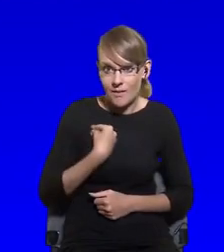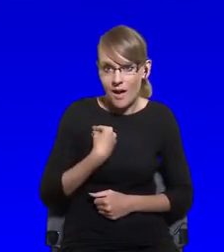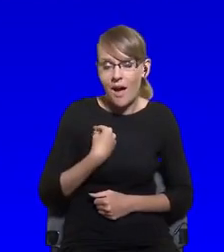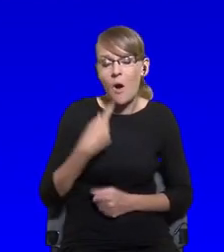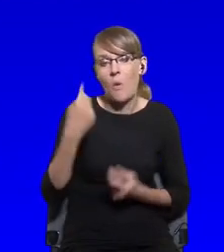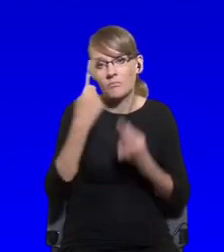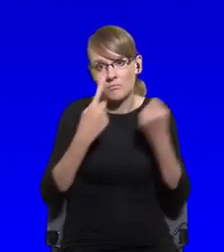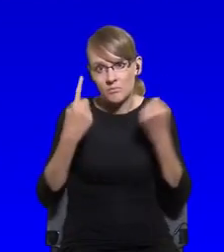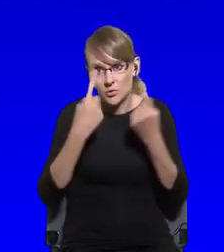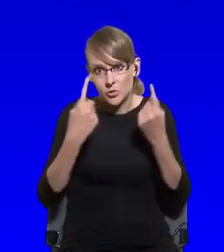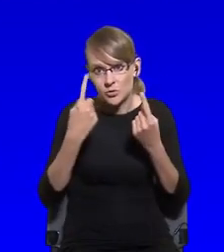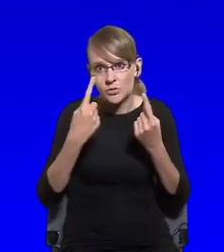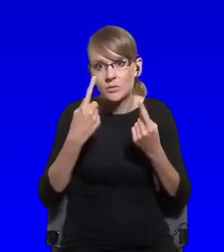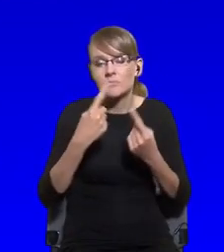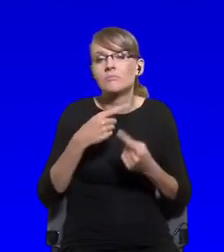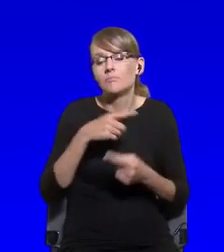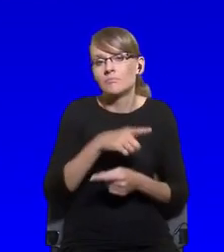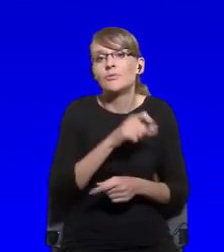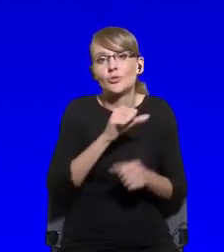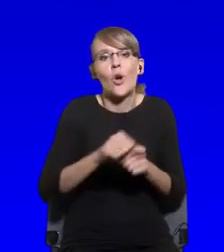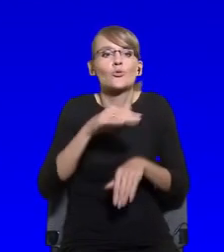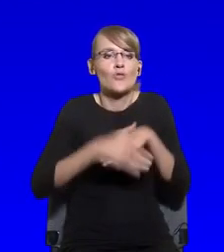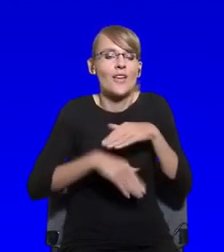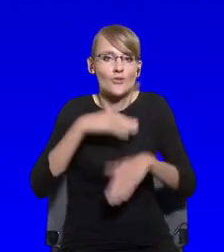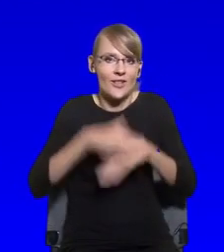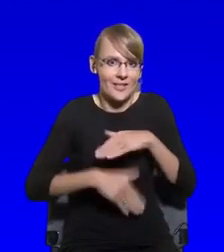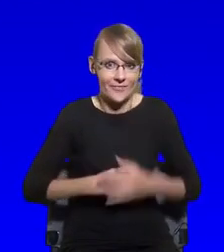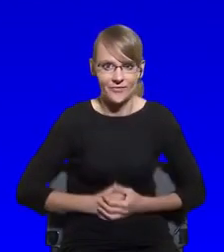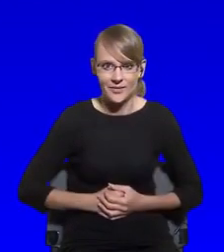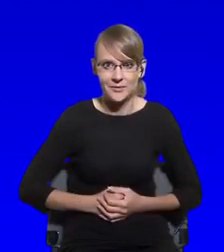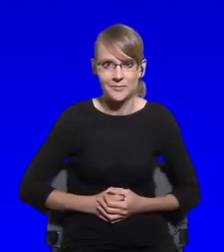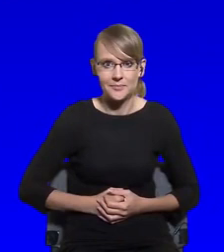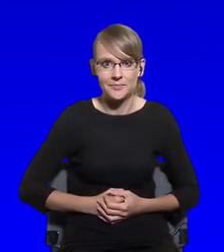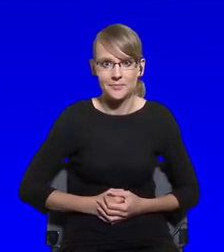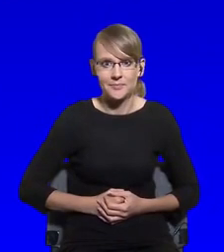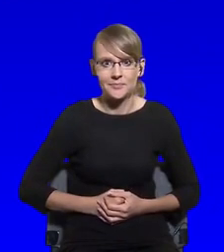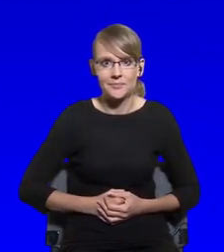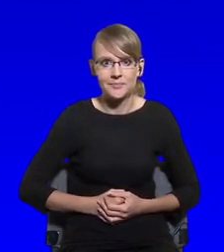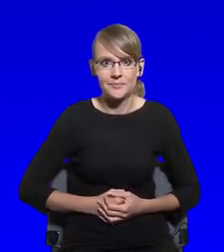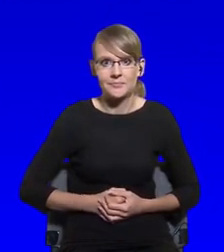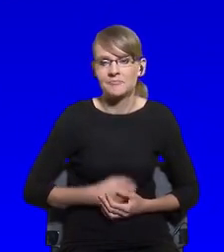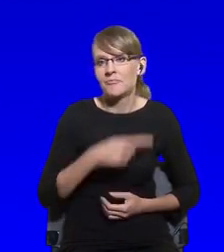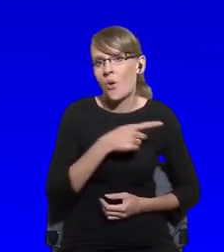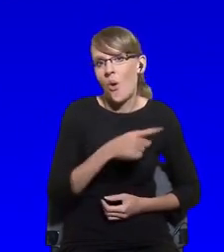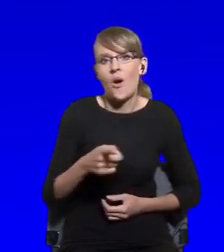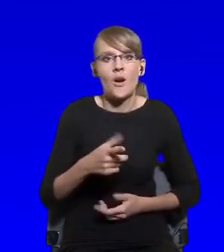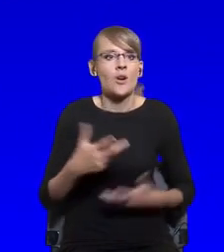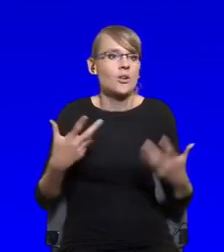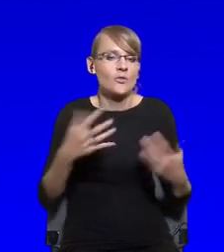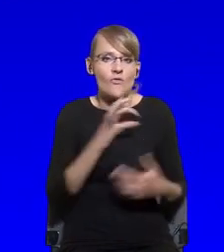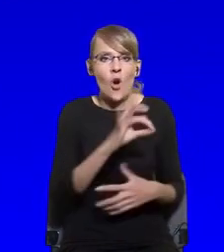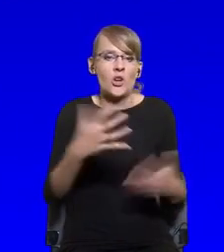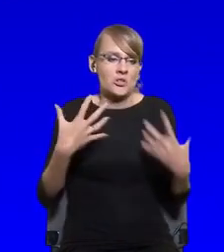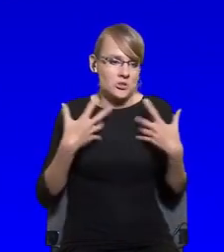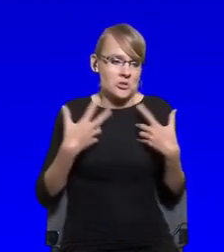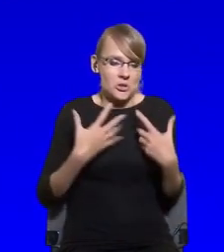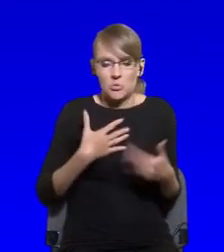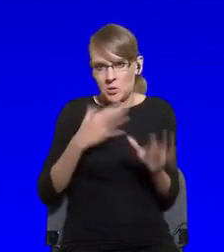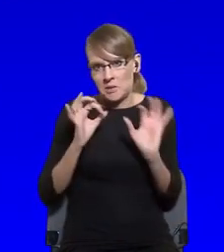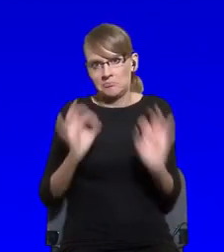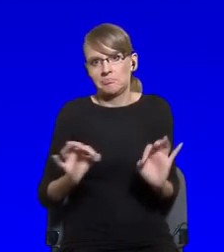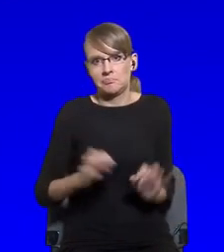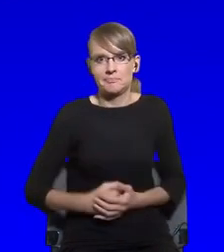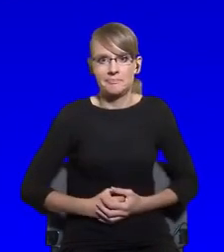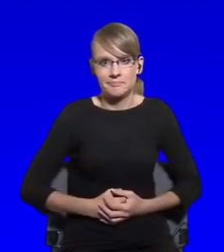They are very happy with the lives they're having. And the funny thing is that the countries